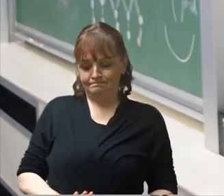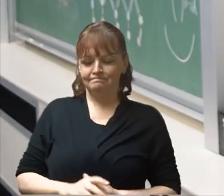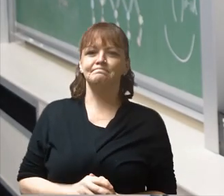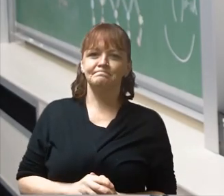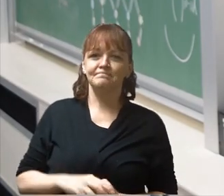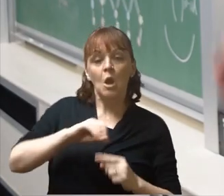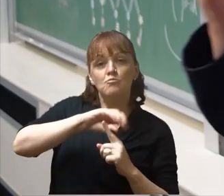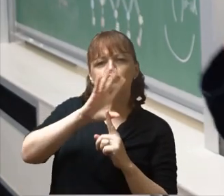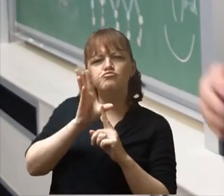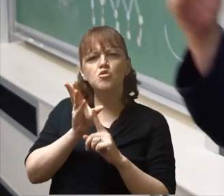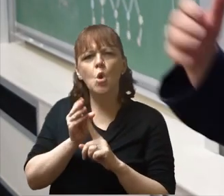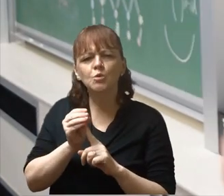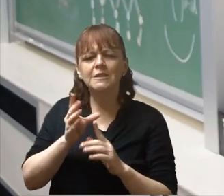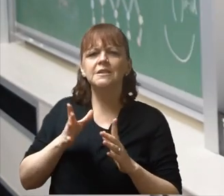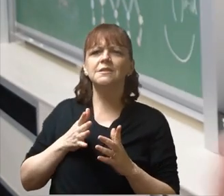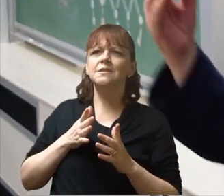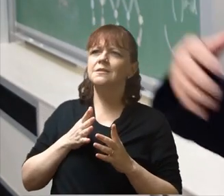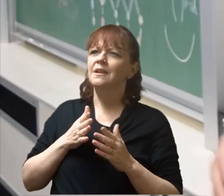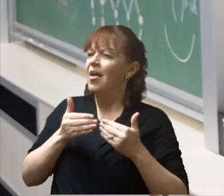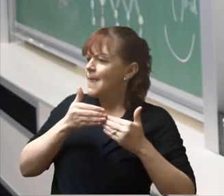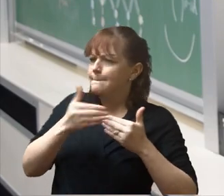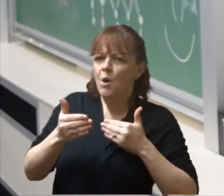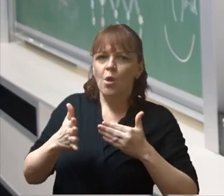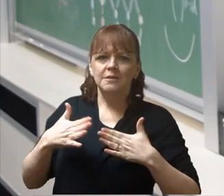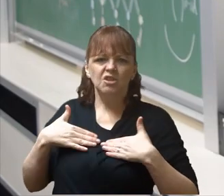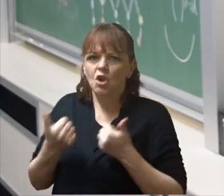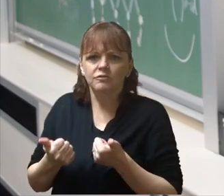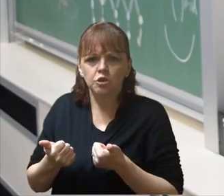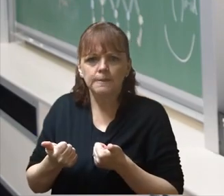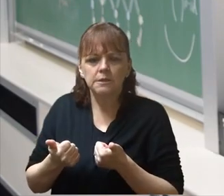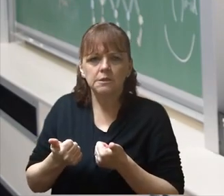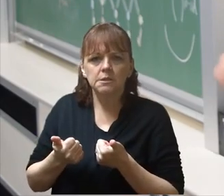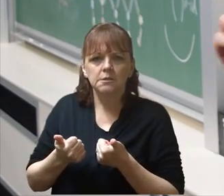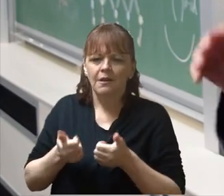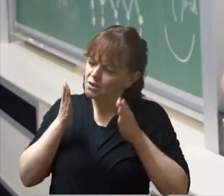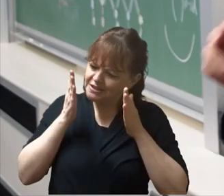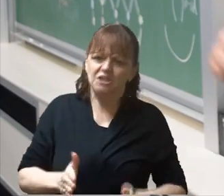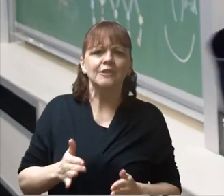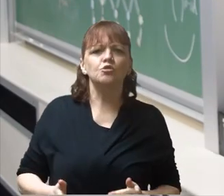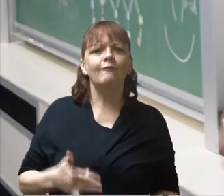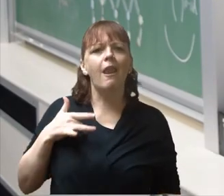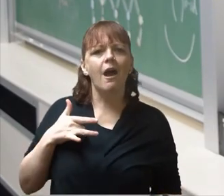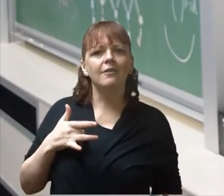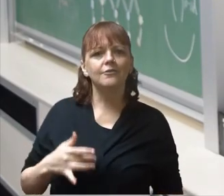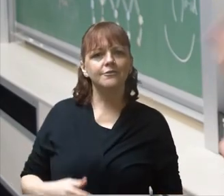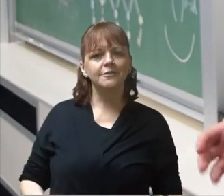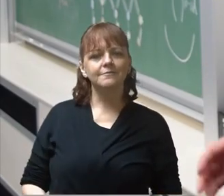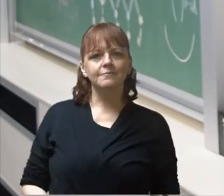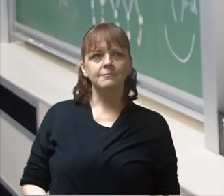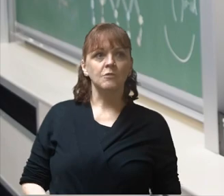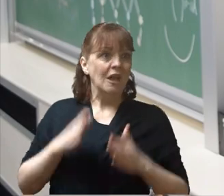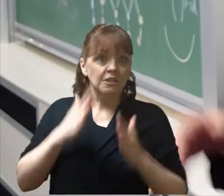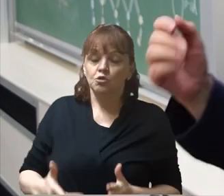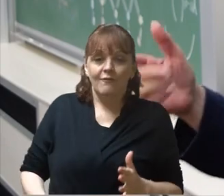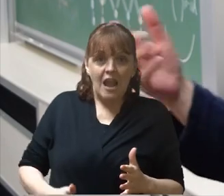Proteins. Yes. They're more than just nourishment. Essential for life. Essential